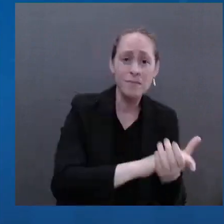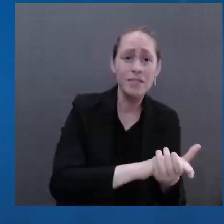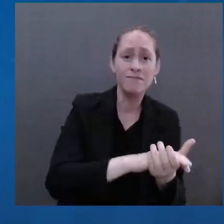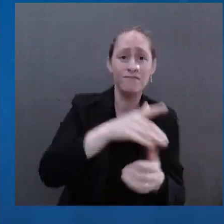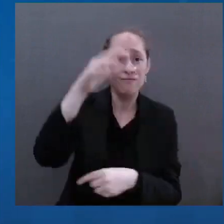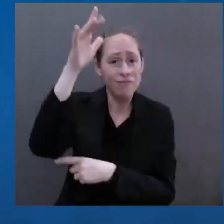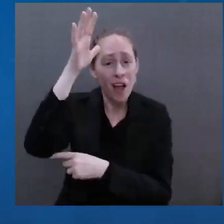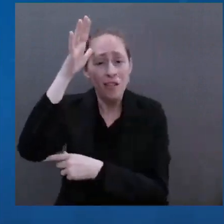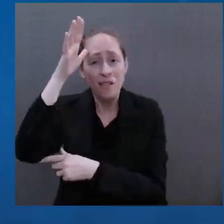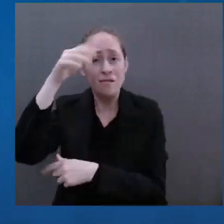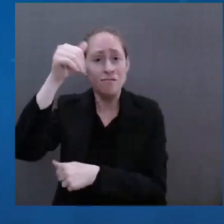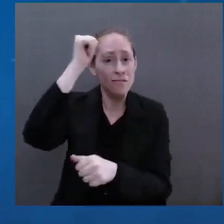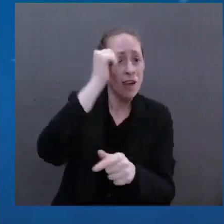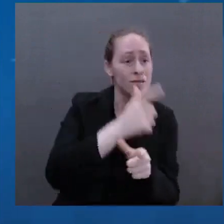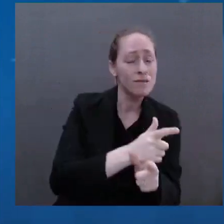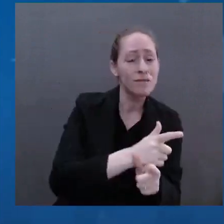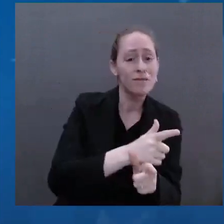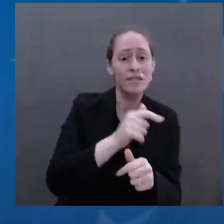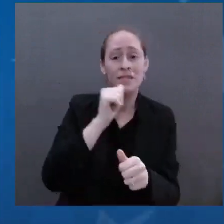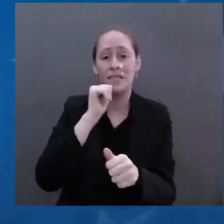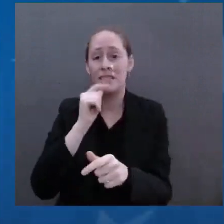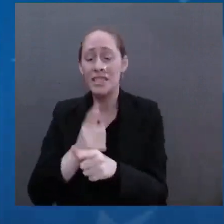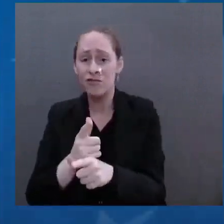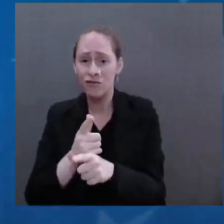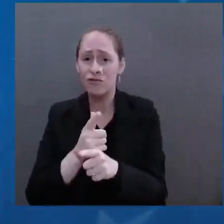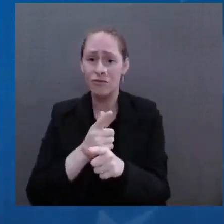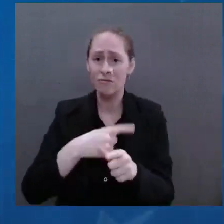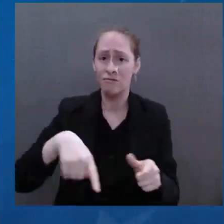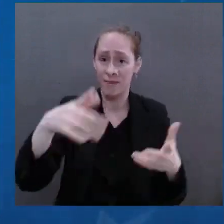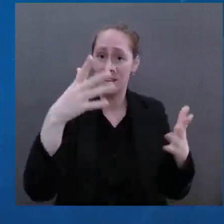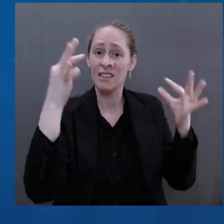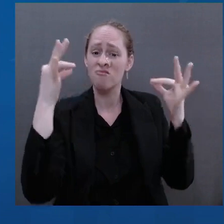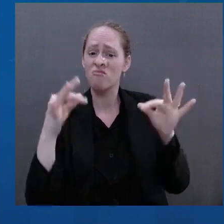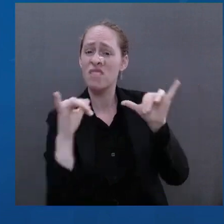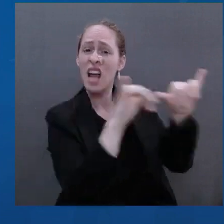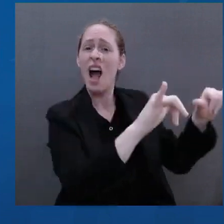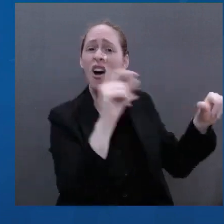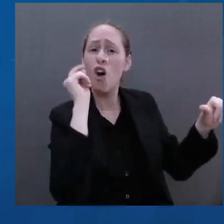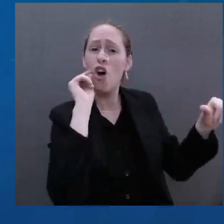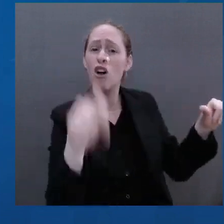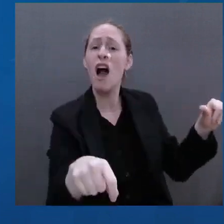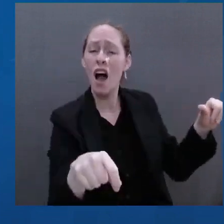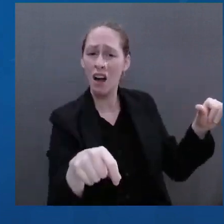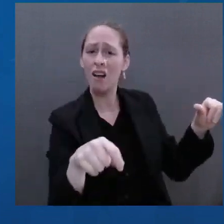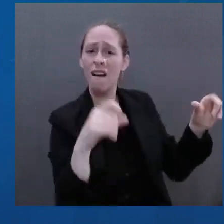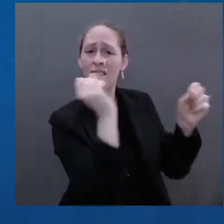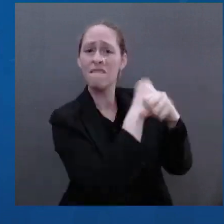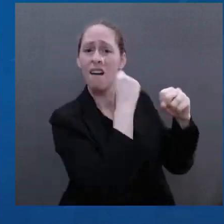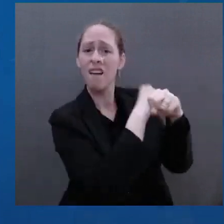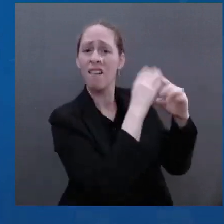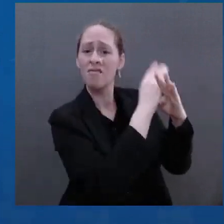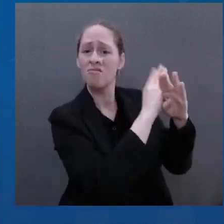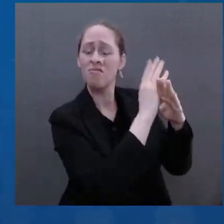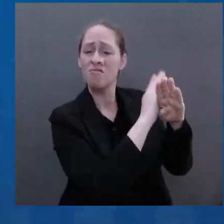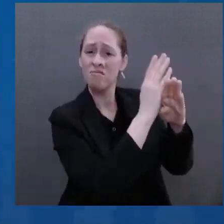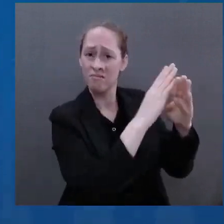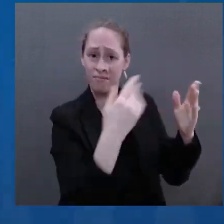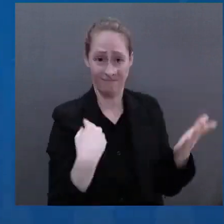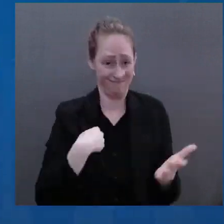I didn't have to speak the language or understand the language to feel the emotion in their eyes